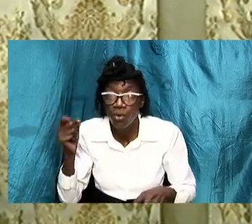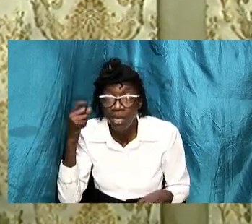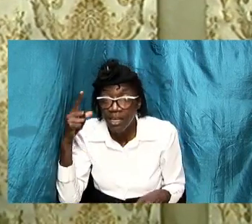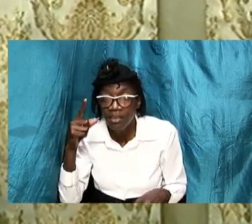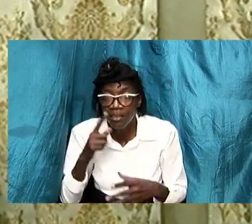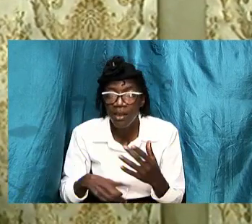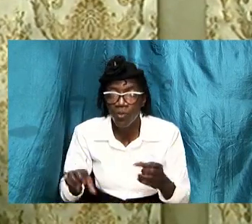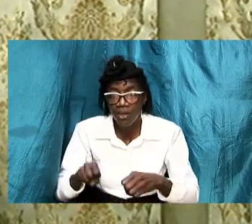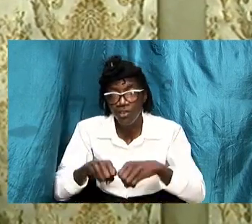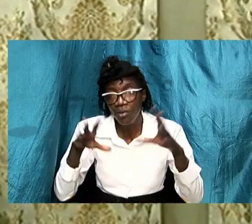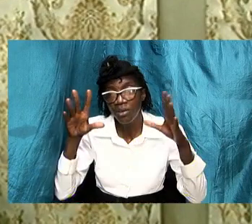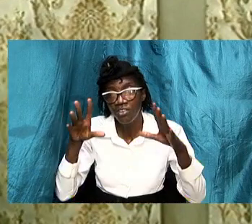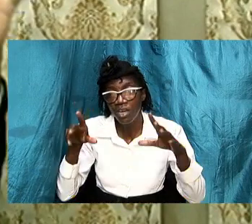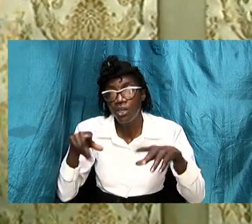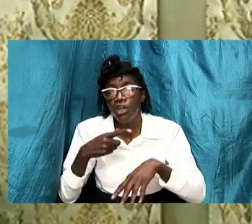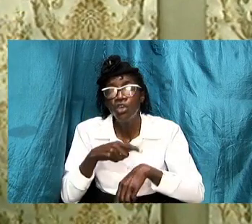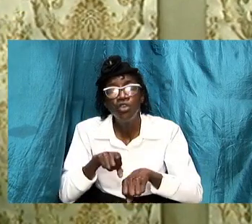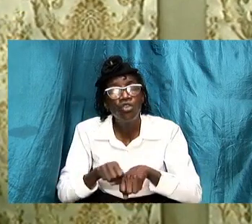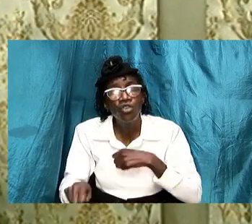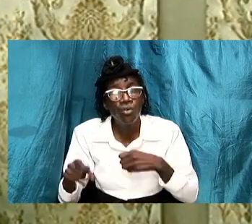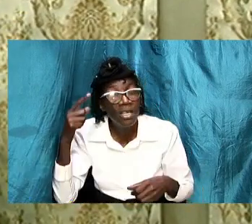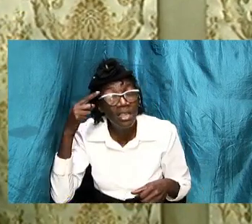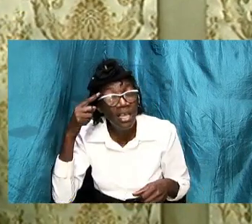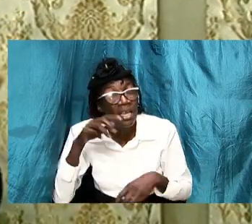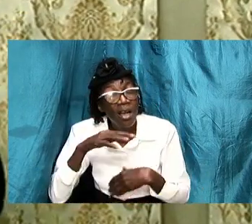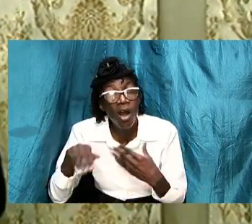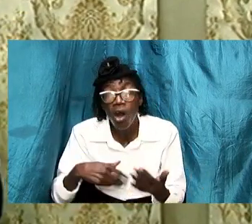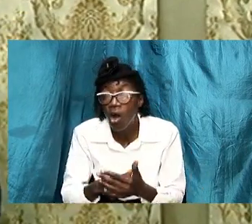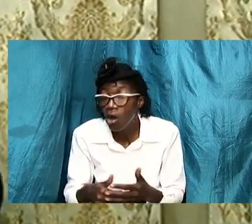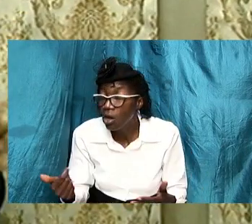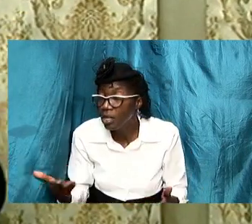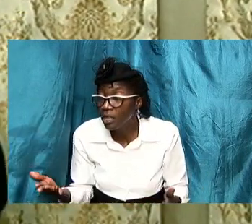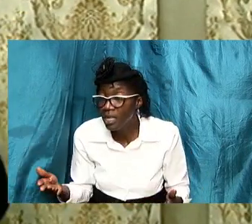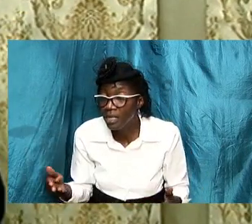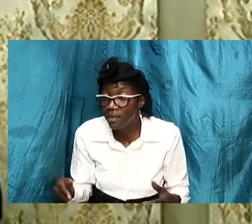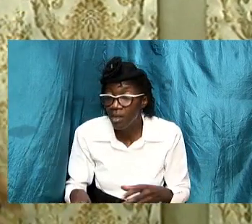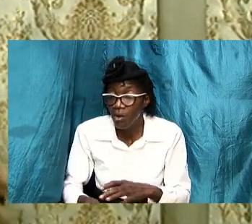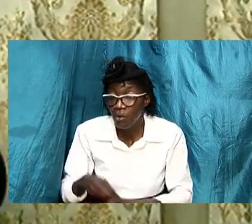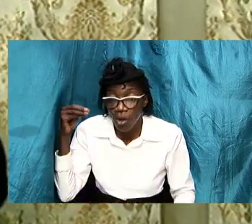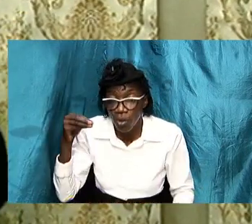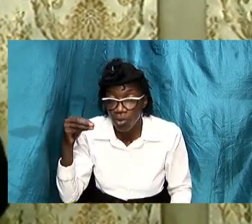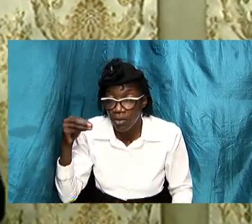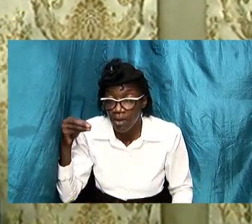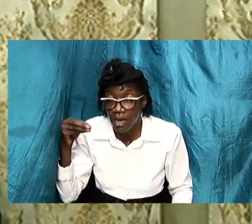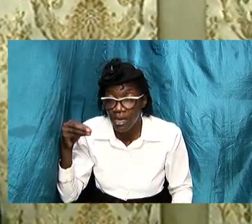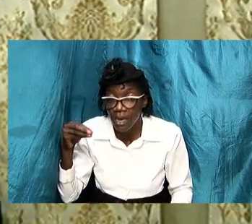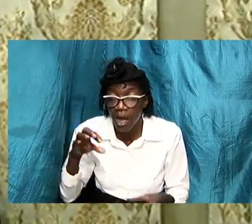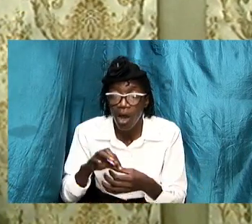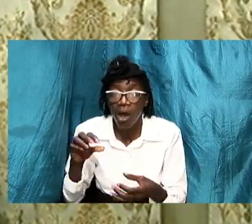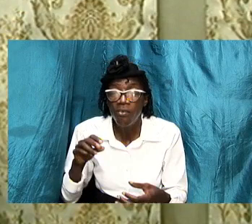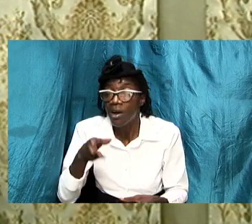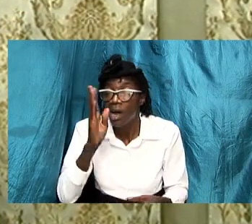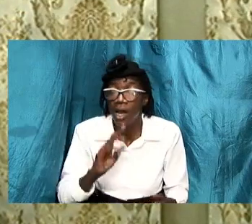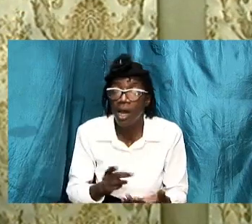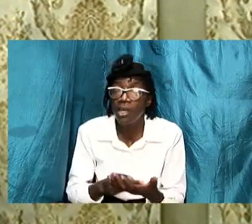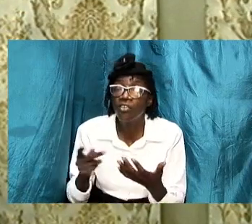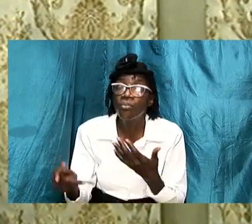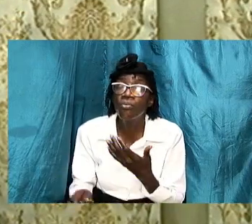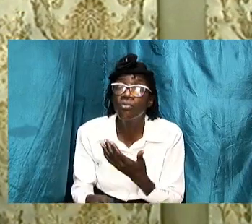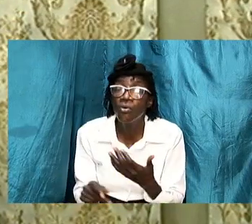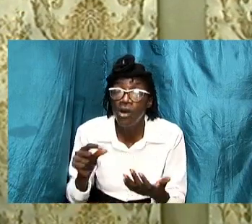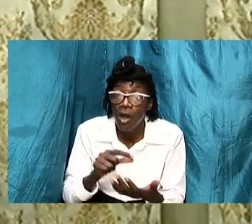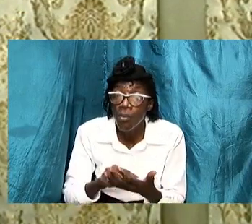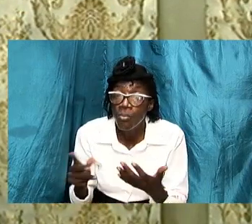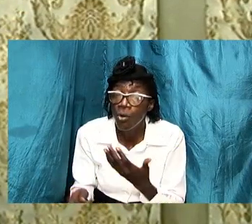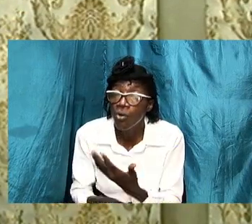submission is so we think all kind of other things and once we are outside of the program of god once we are